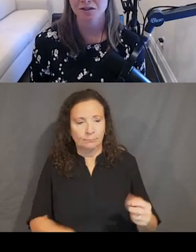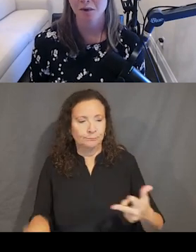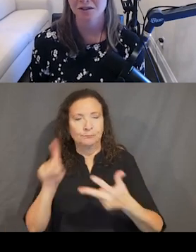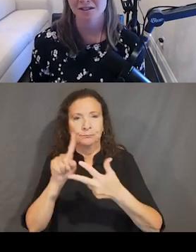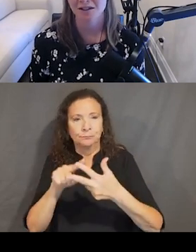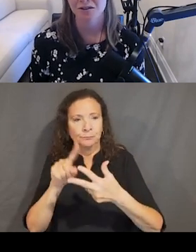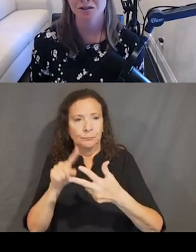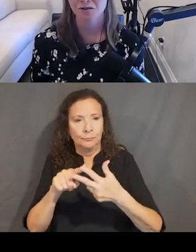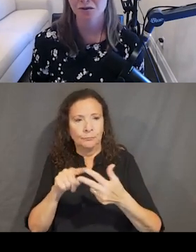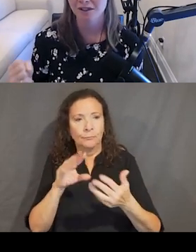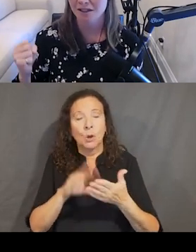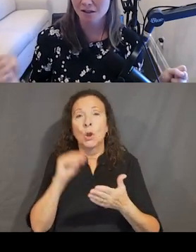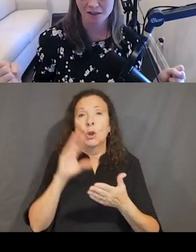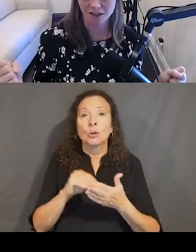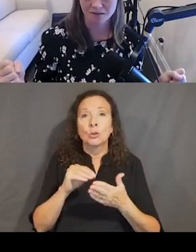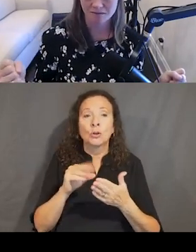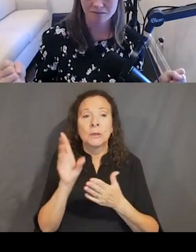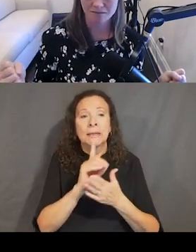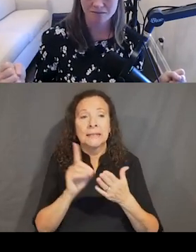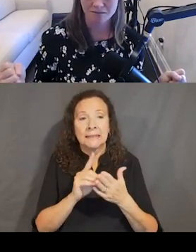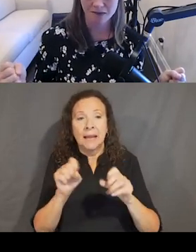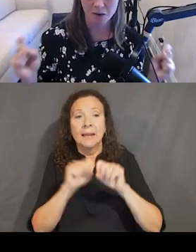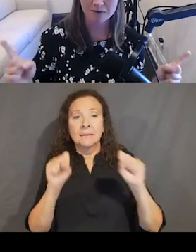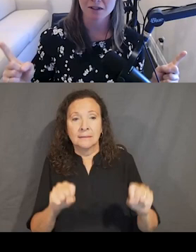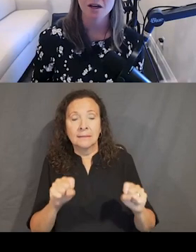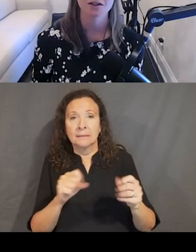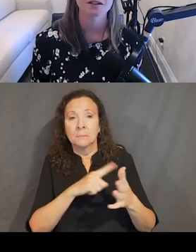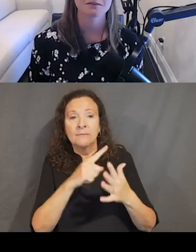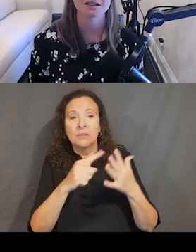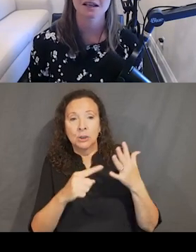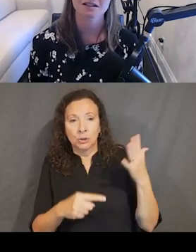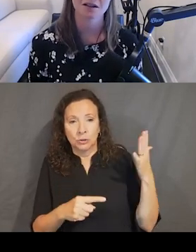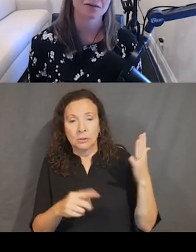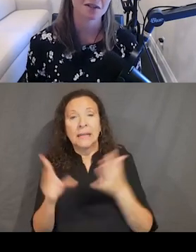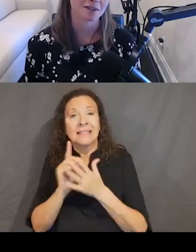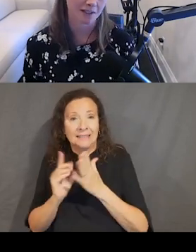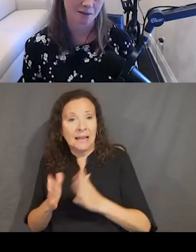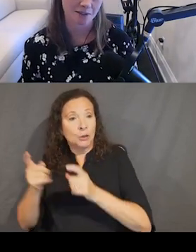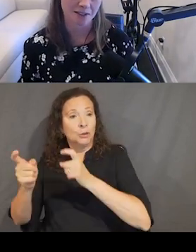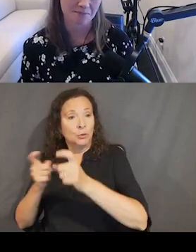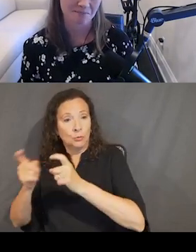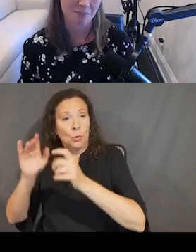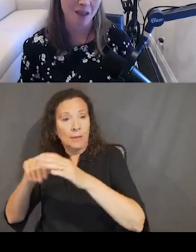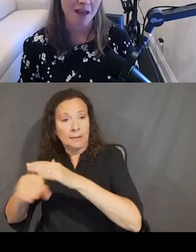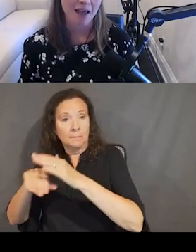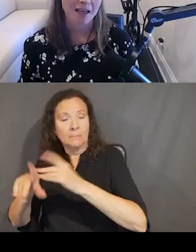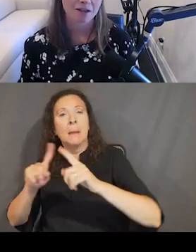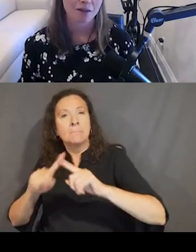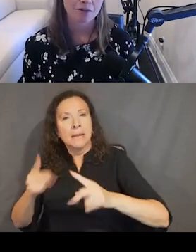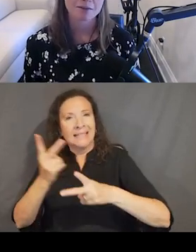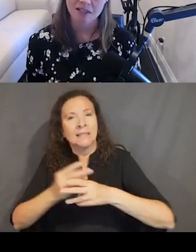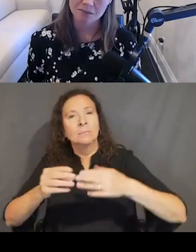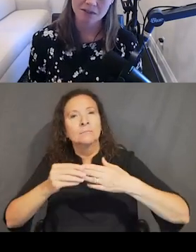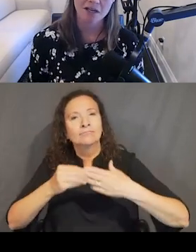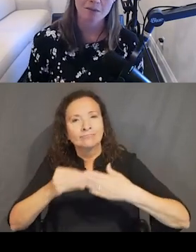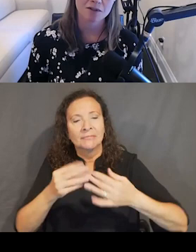features where designers control the accessibility. However, you get to maintain design freedom and flexibility. And